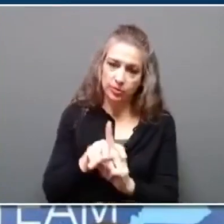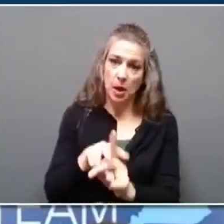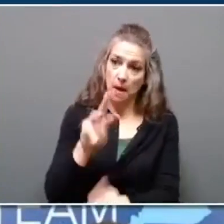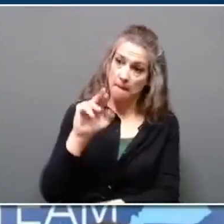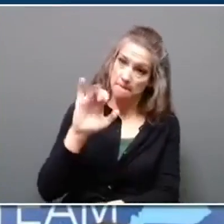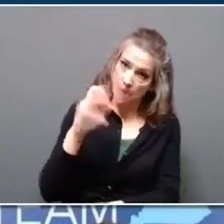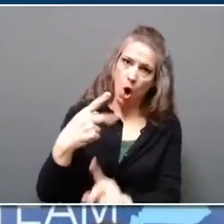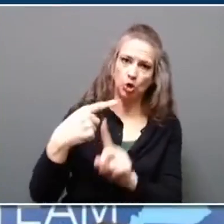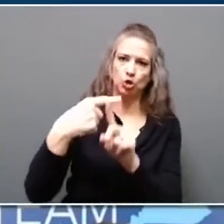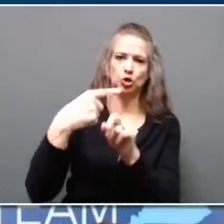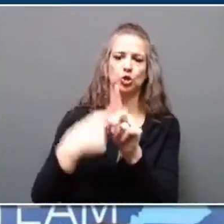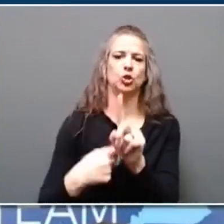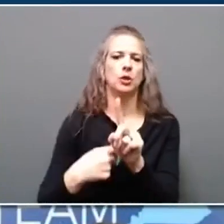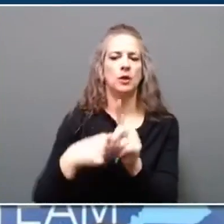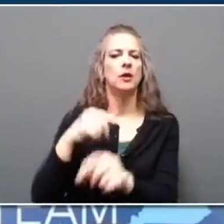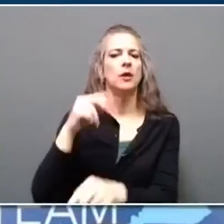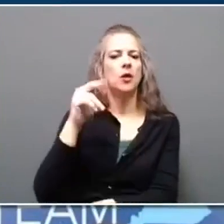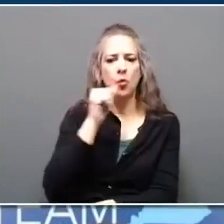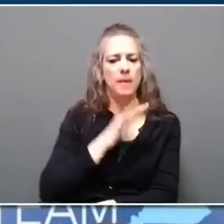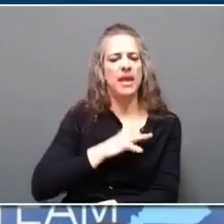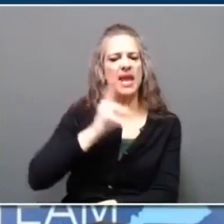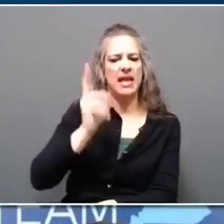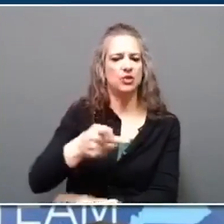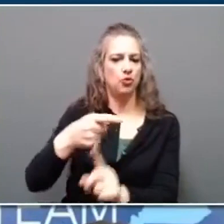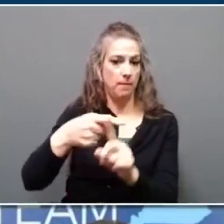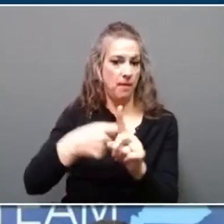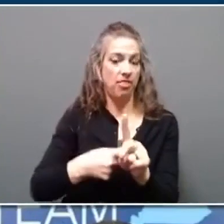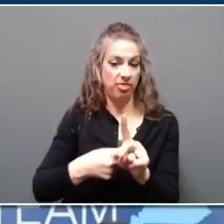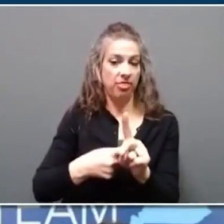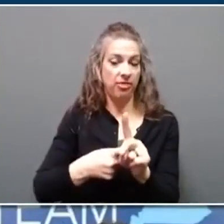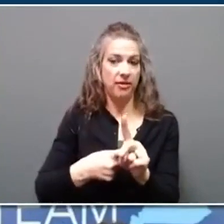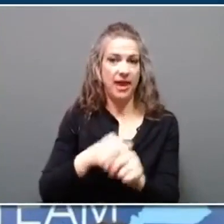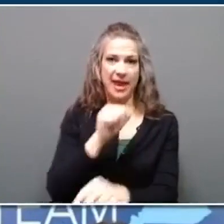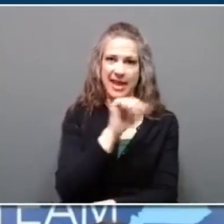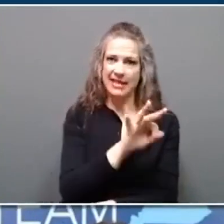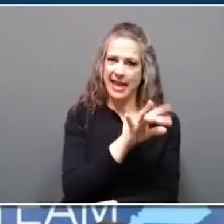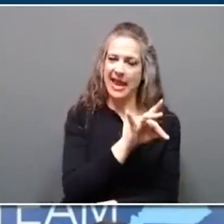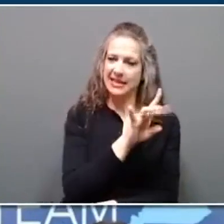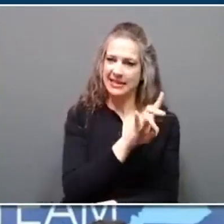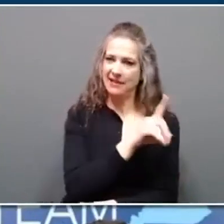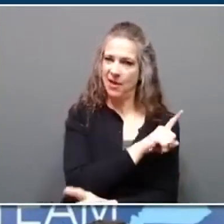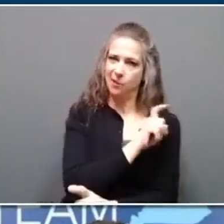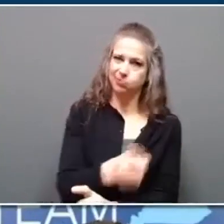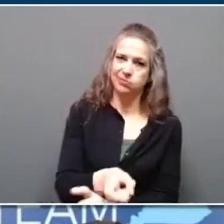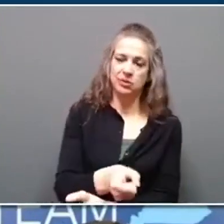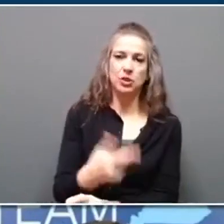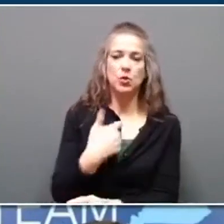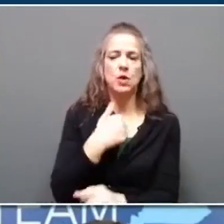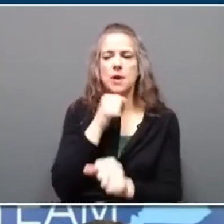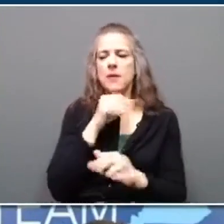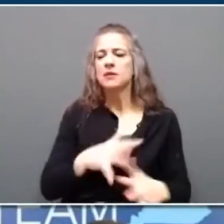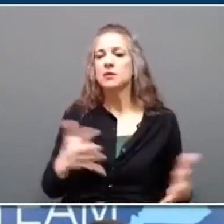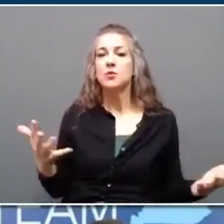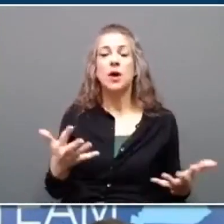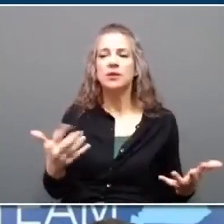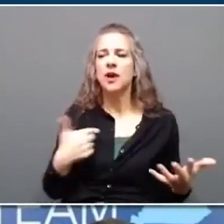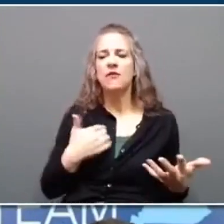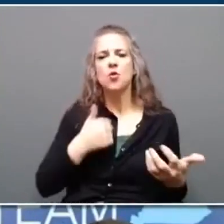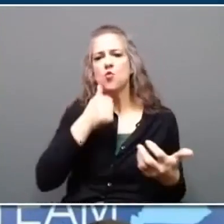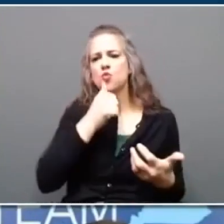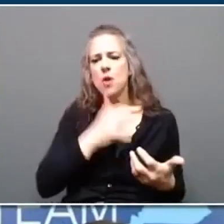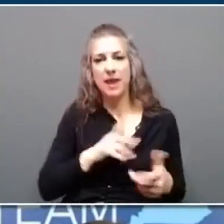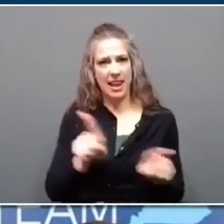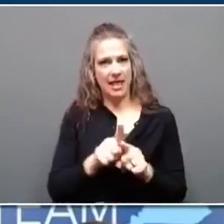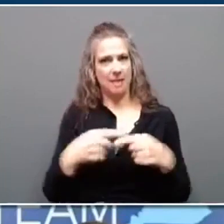Month in 1987. In Kentucky, we have been blessed with women leaders who blazed the trail for people just like me to